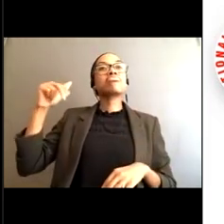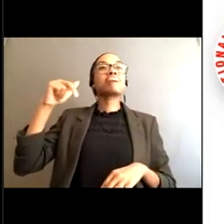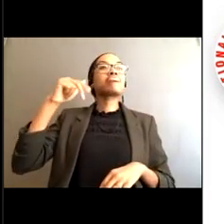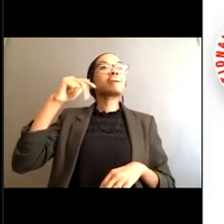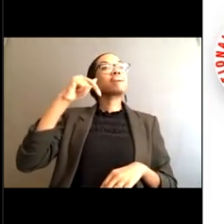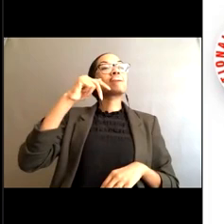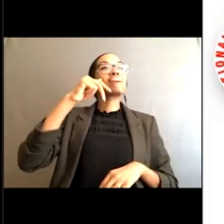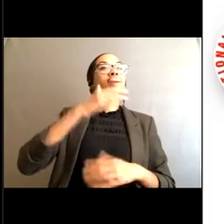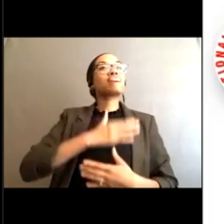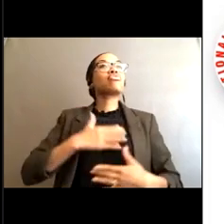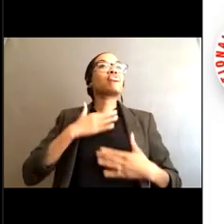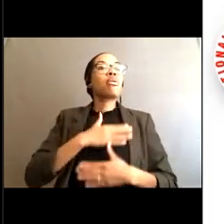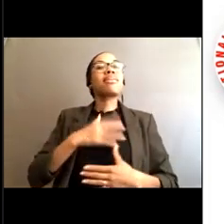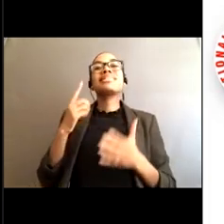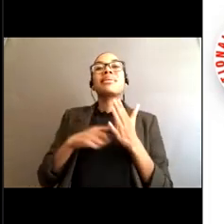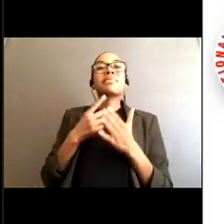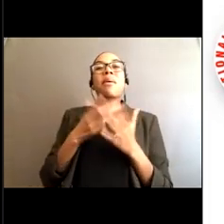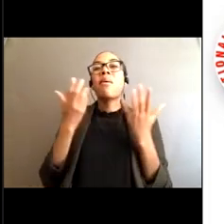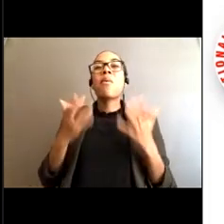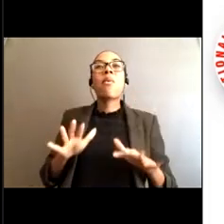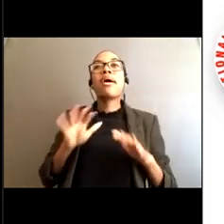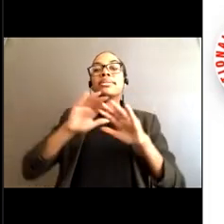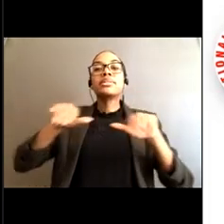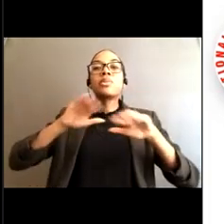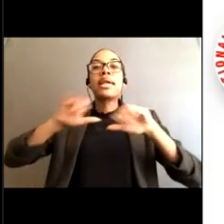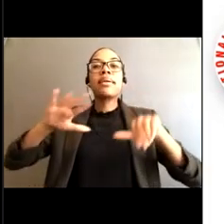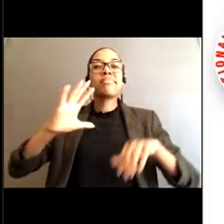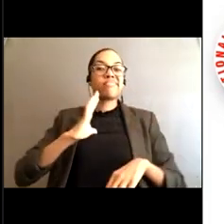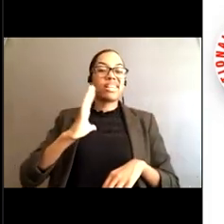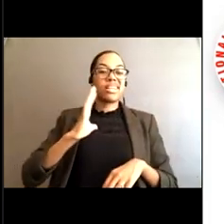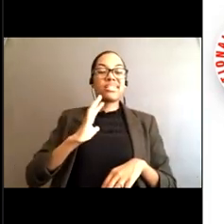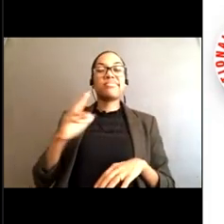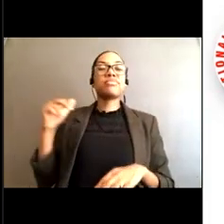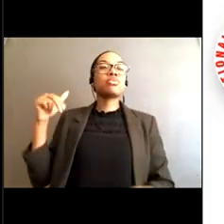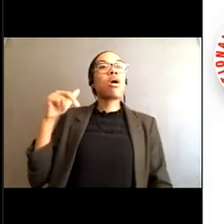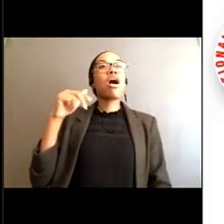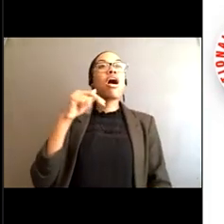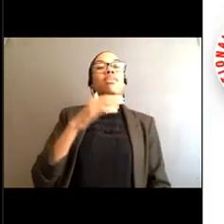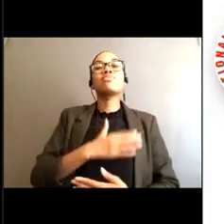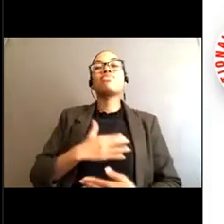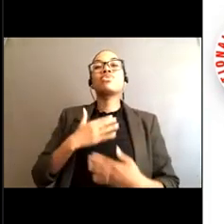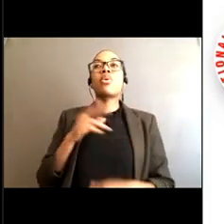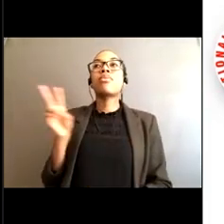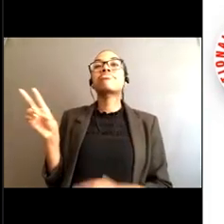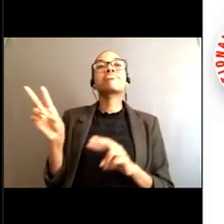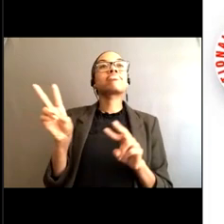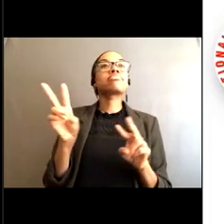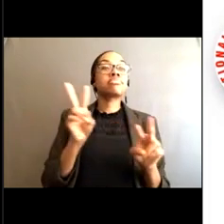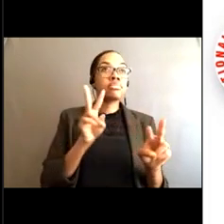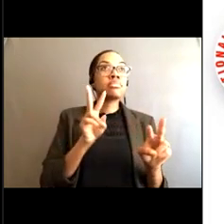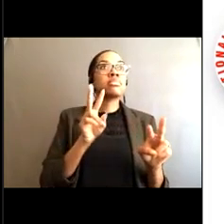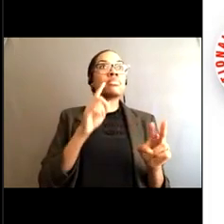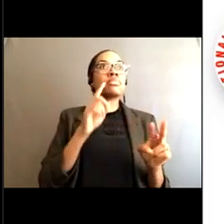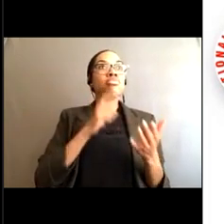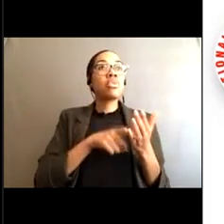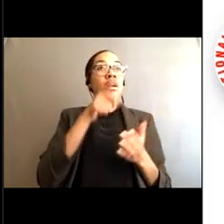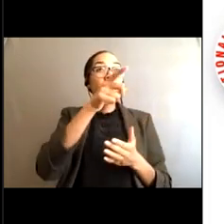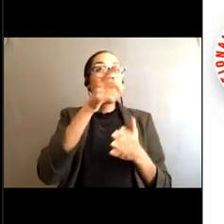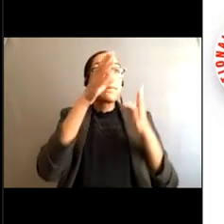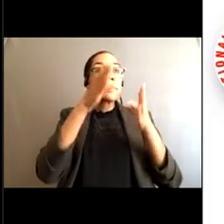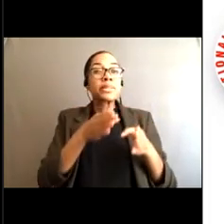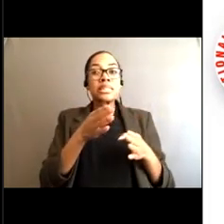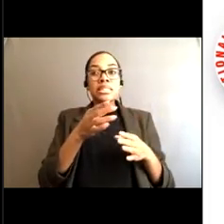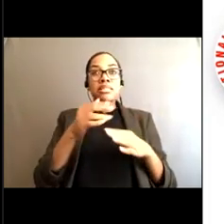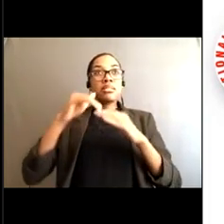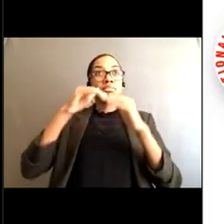and if you don't know how to swim that's probably best but if you happen to be on a beach and you see somebody that's having trouble